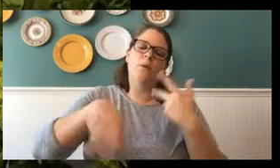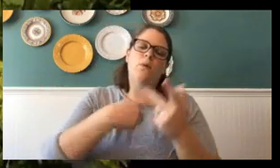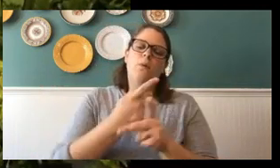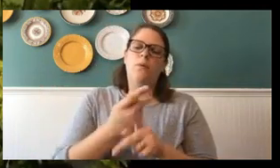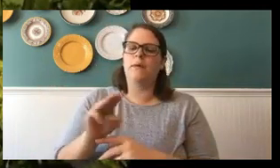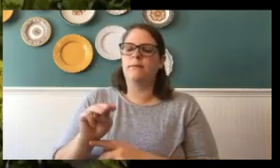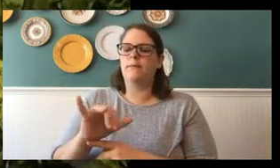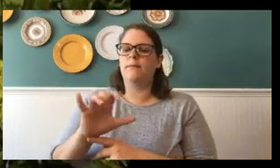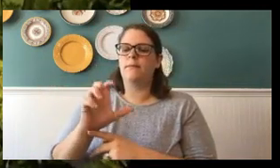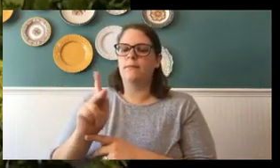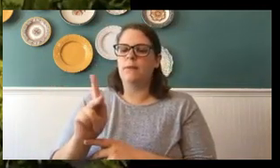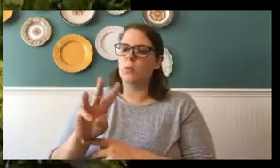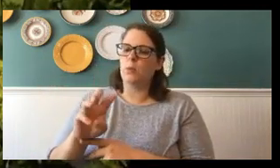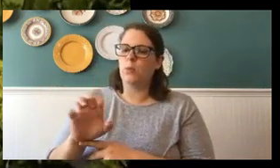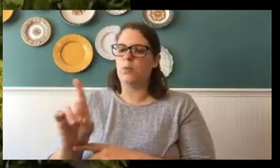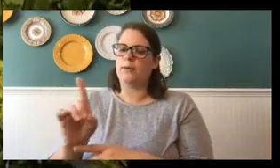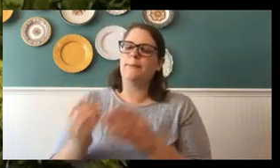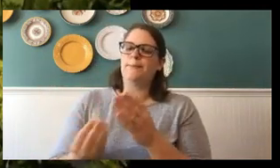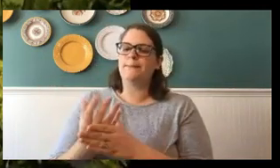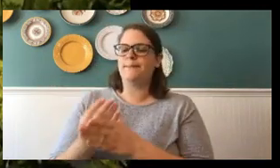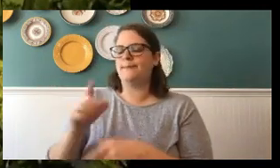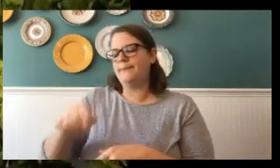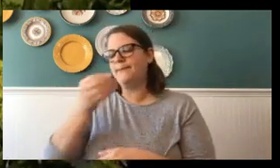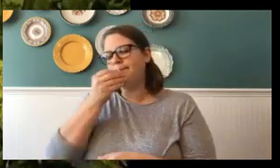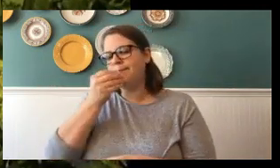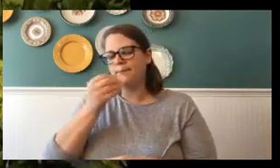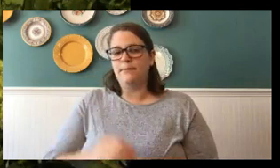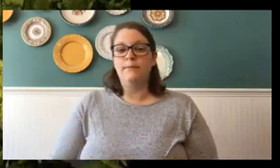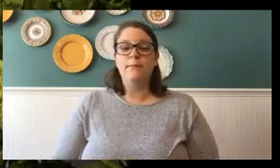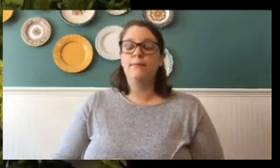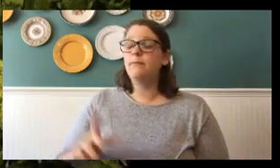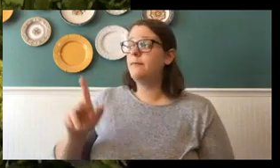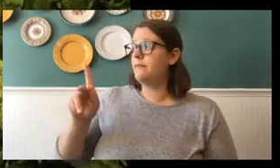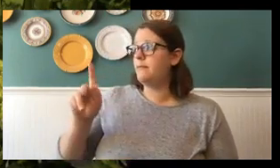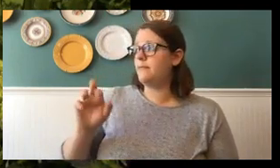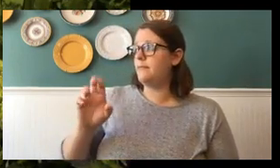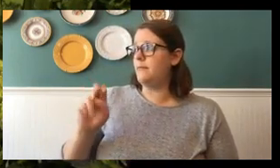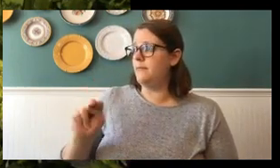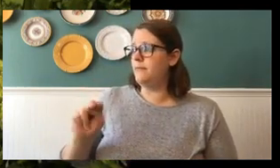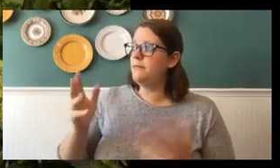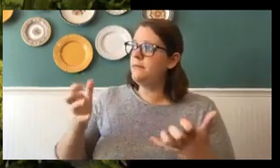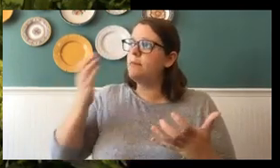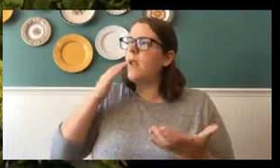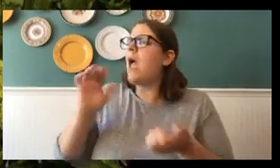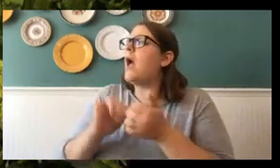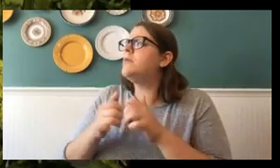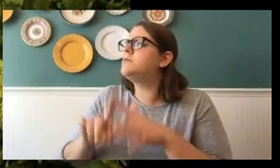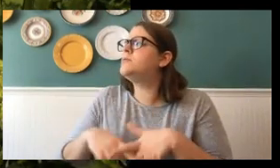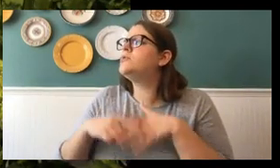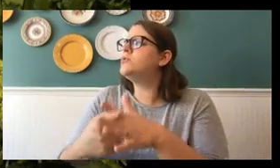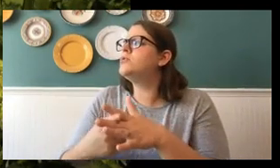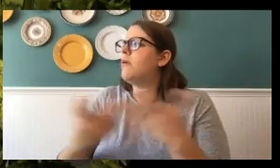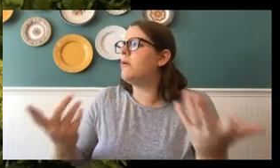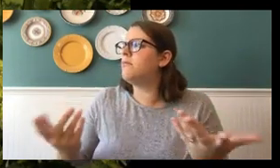that they're eating. Very good. Another question. Karen wants to know, how do you start a butterfly garden? Oh,